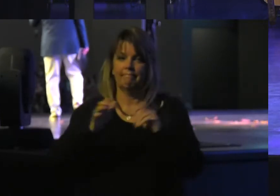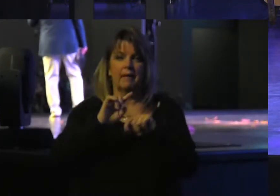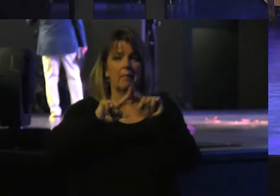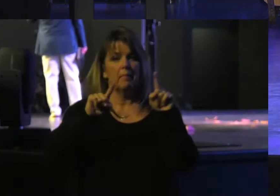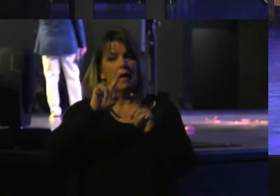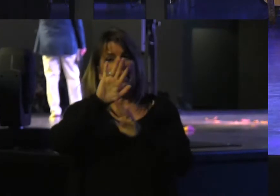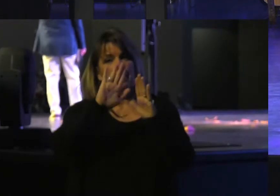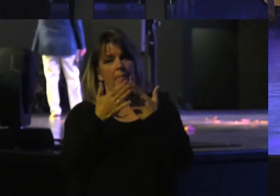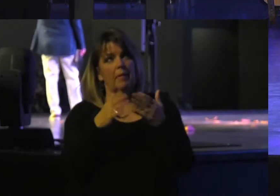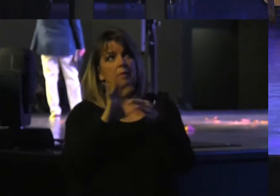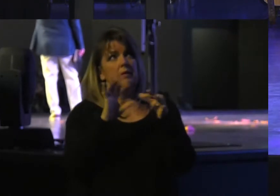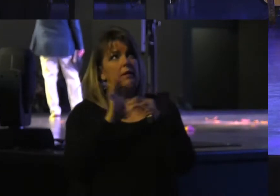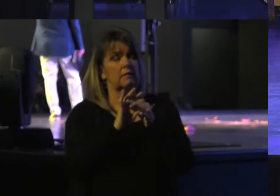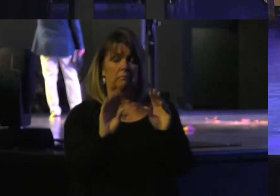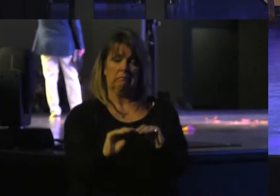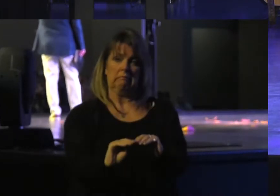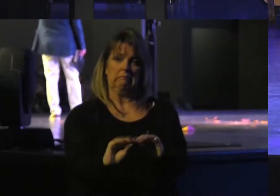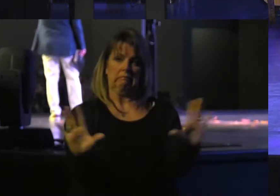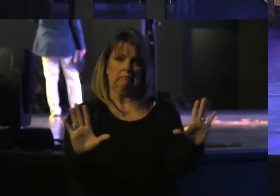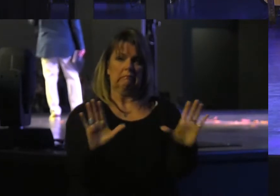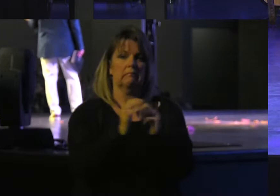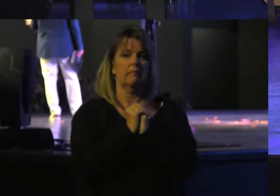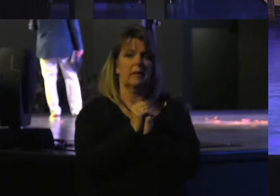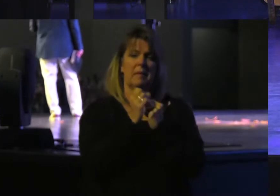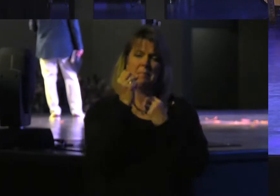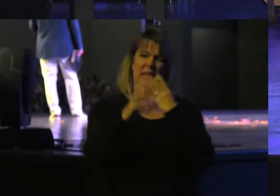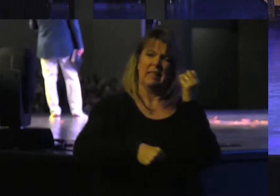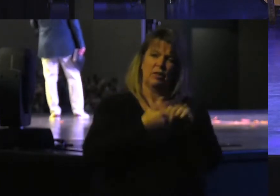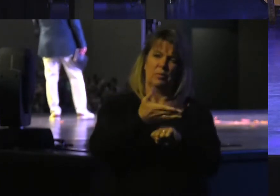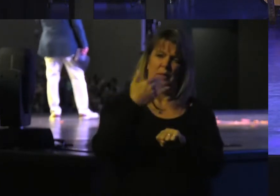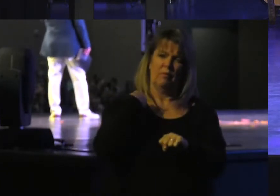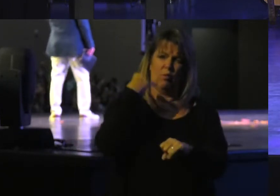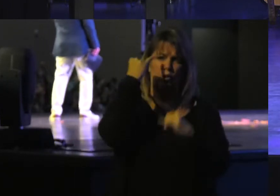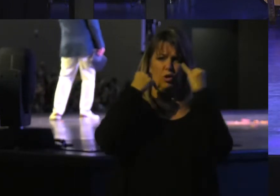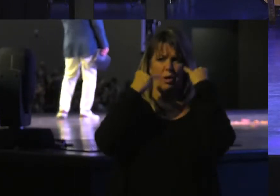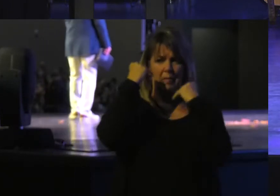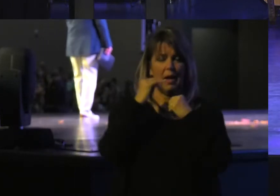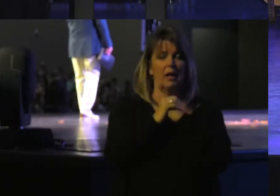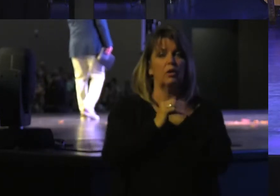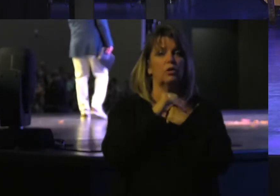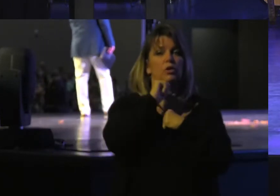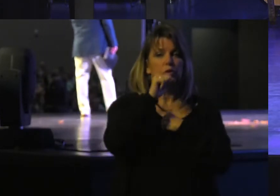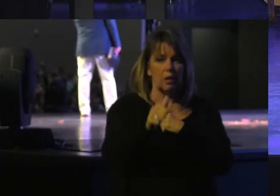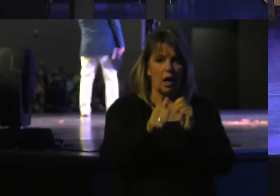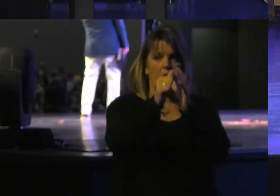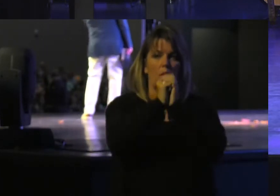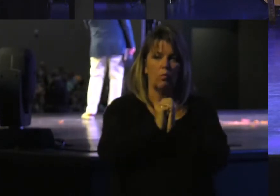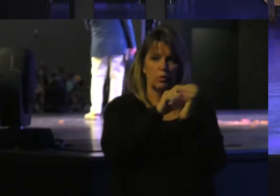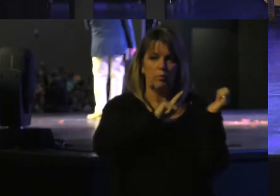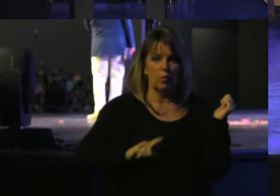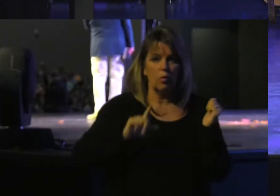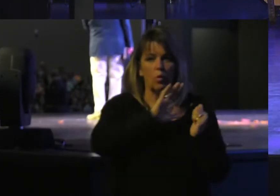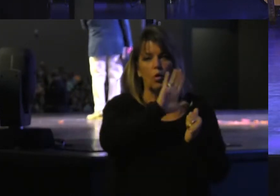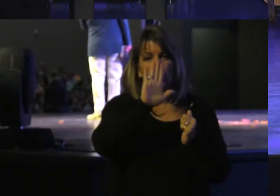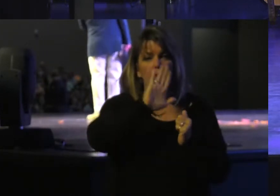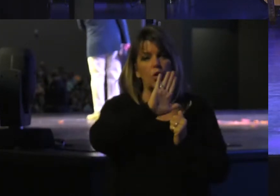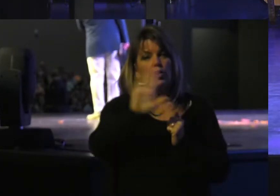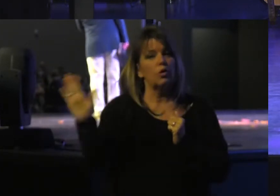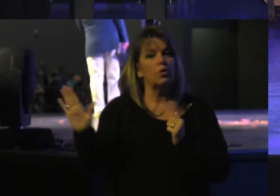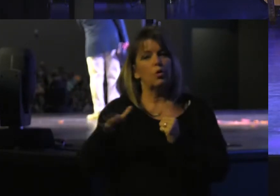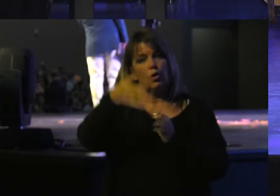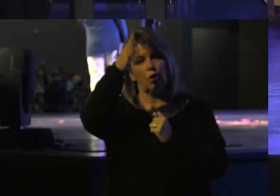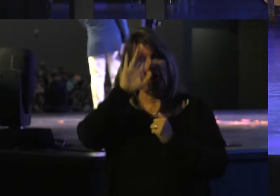Deuteronomy Very clearly Years before Jeremiah You shall not worship The Lord your God In that way.